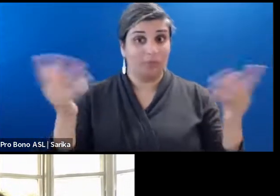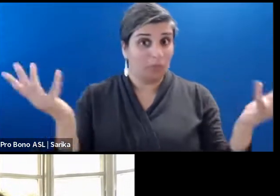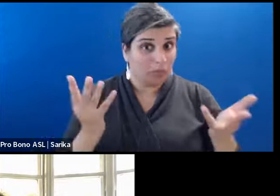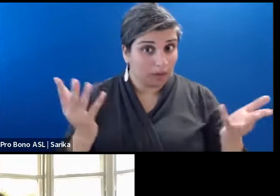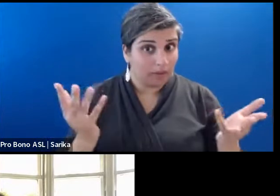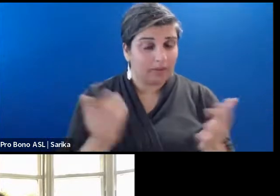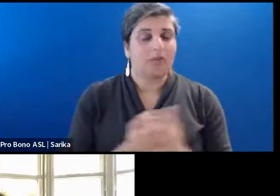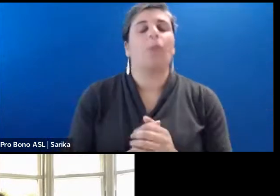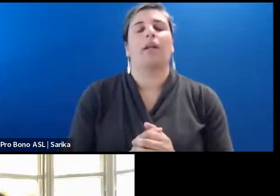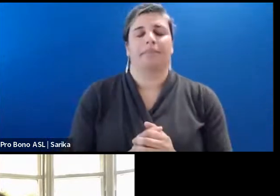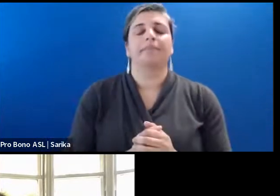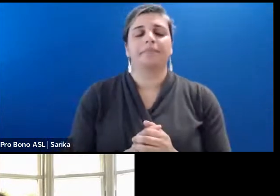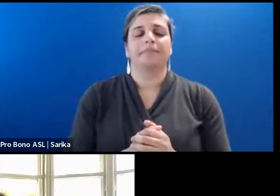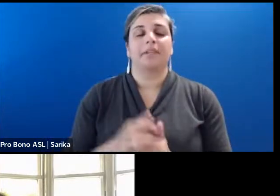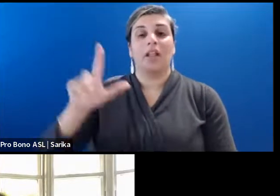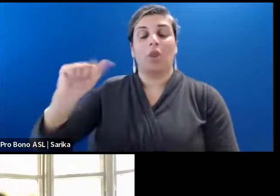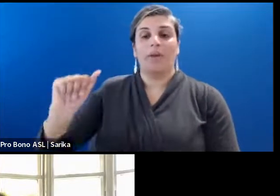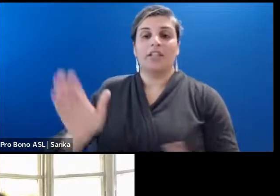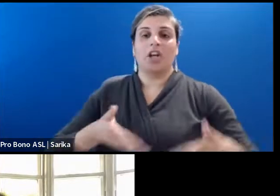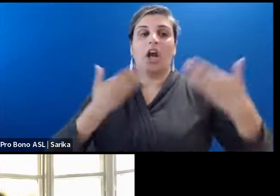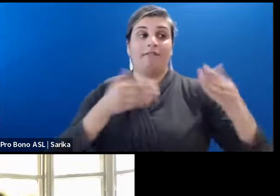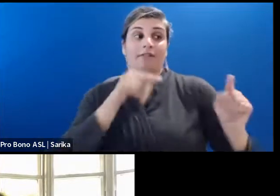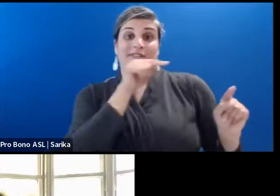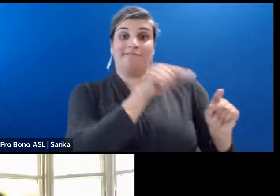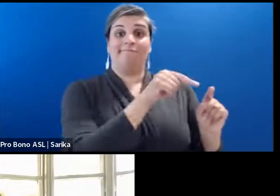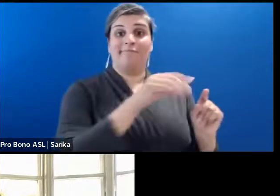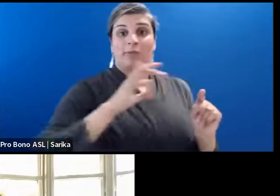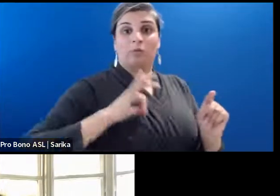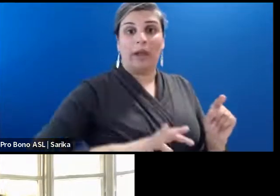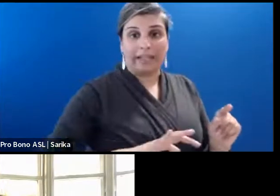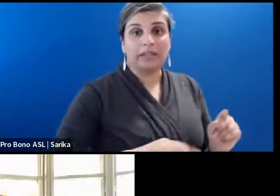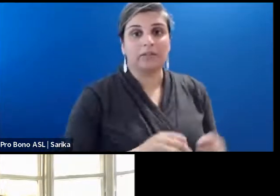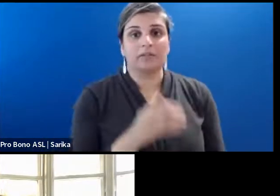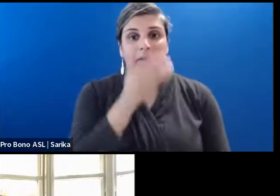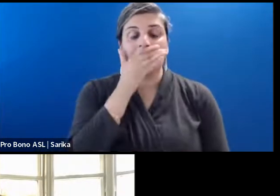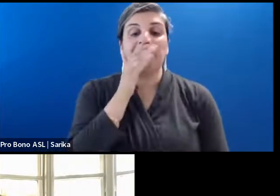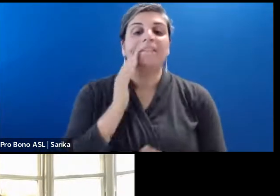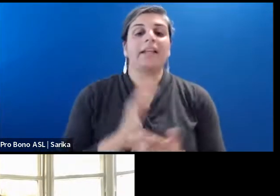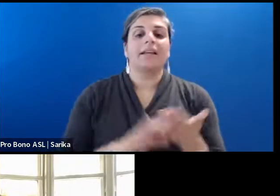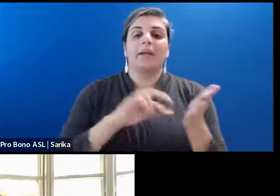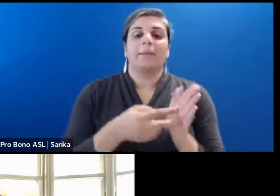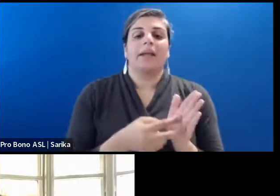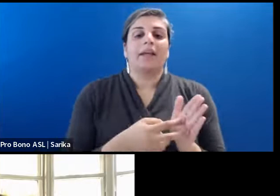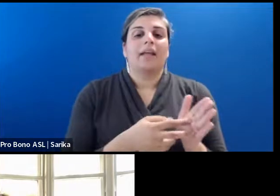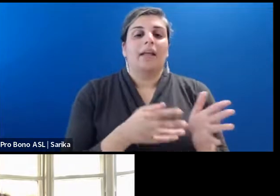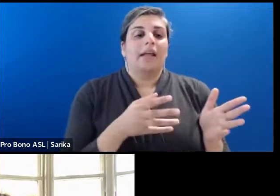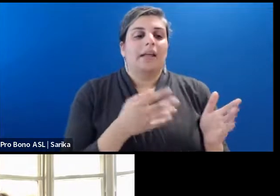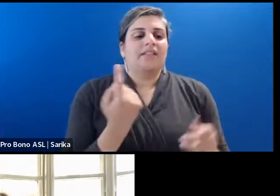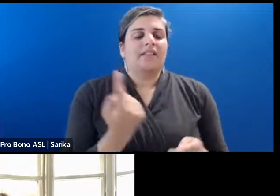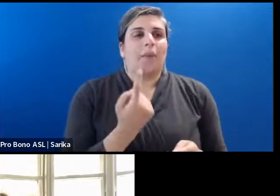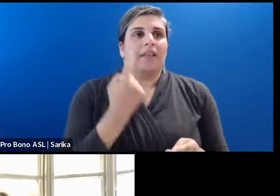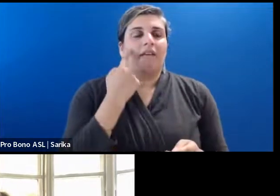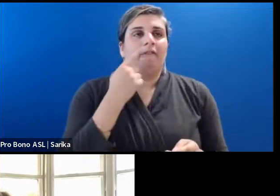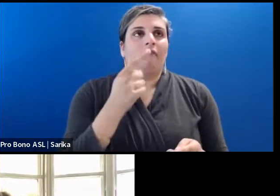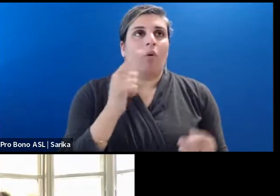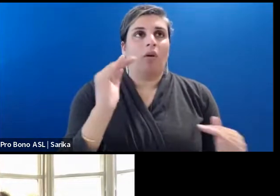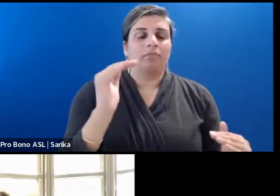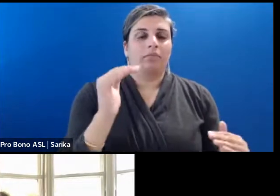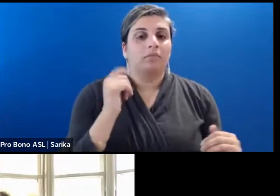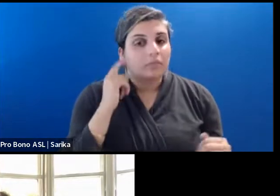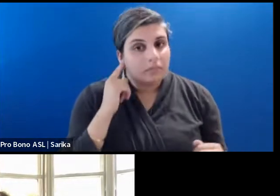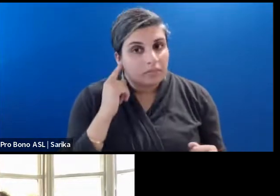offers is a tax credit, meaning that it is an instrument to offset income